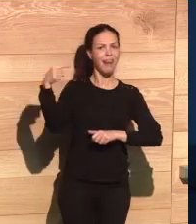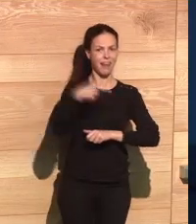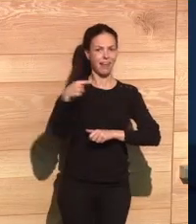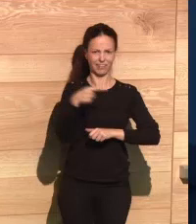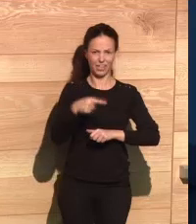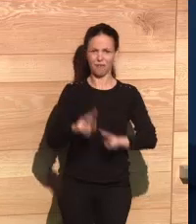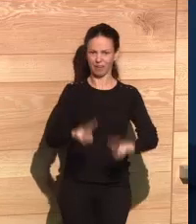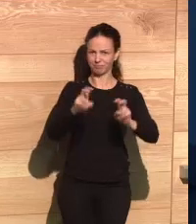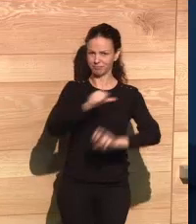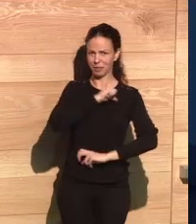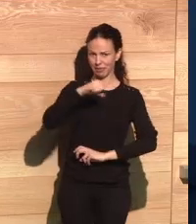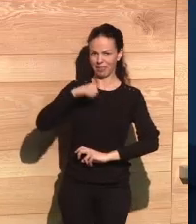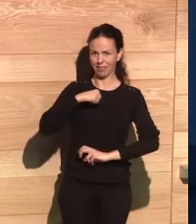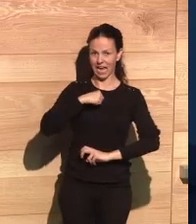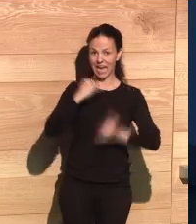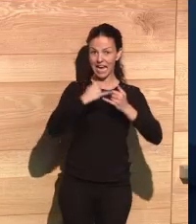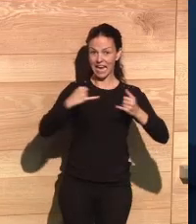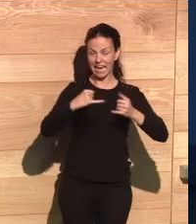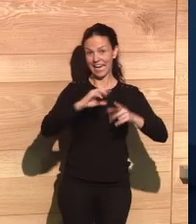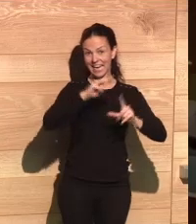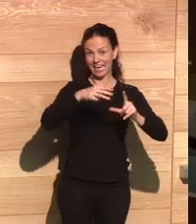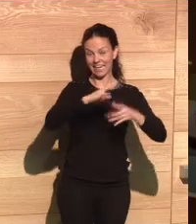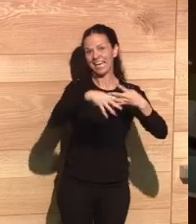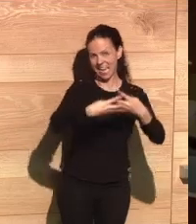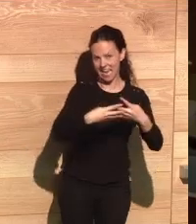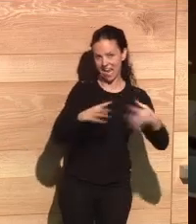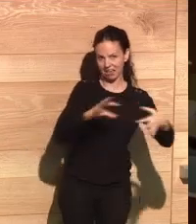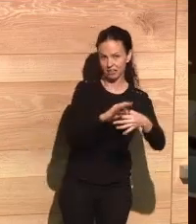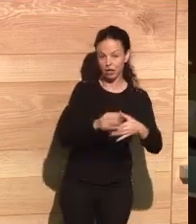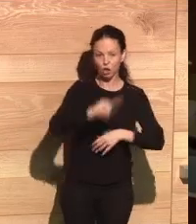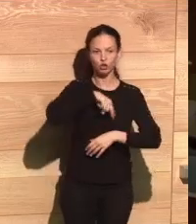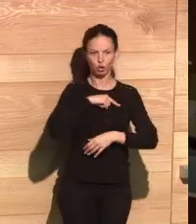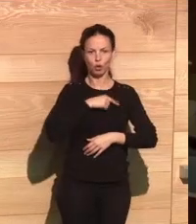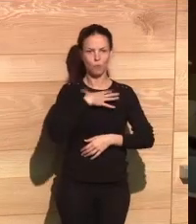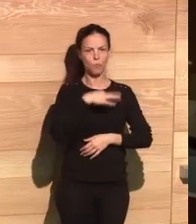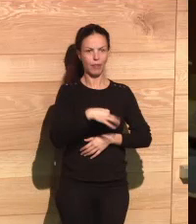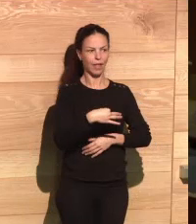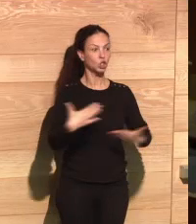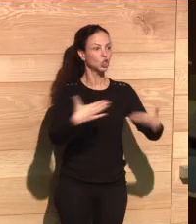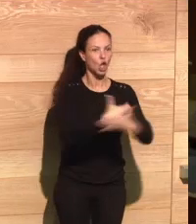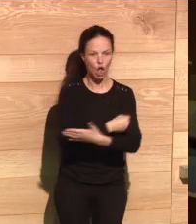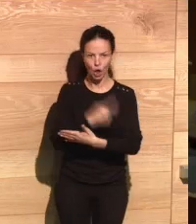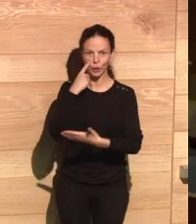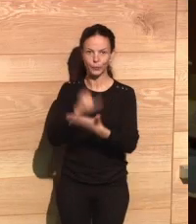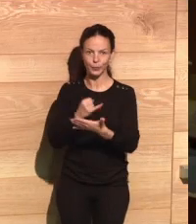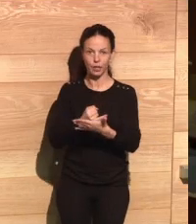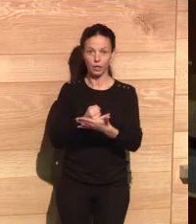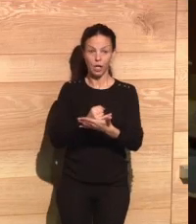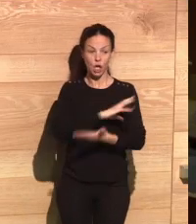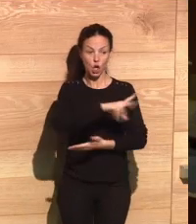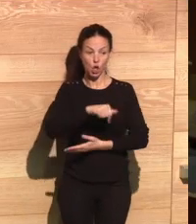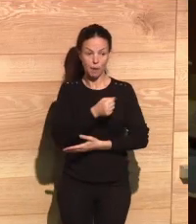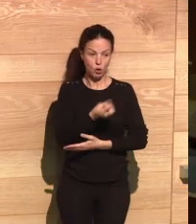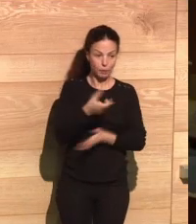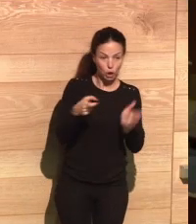the people have had bad experiences, at least one bad experience with their regards to their privacy. Most of all have